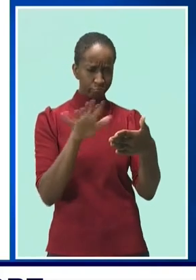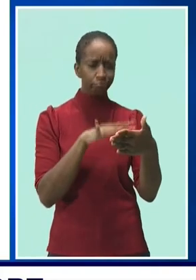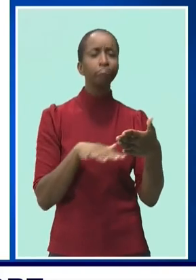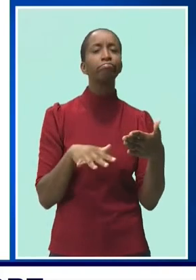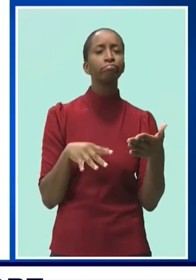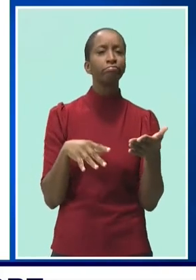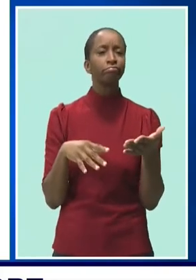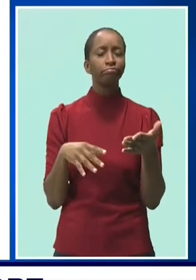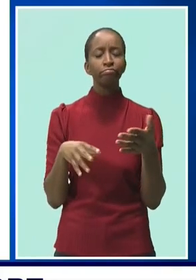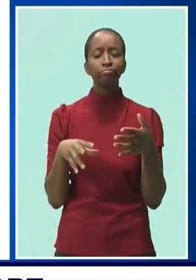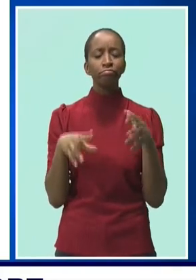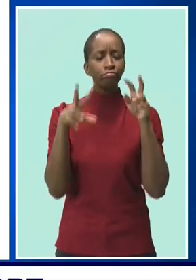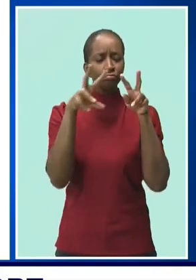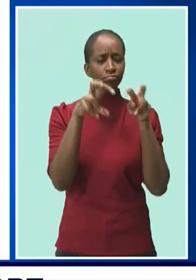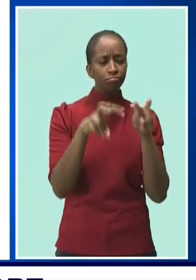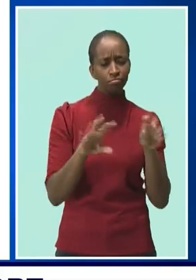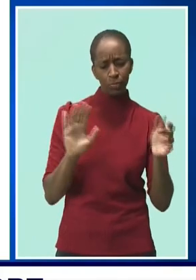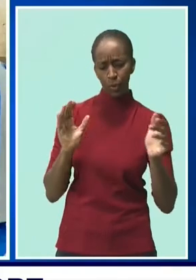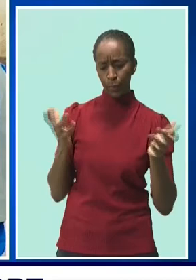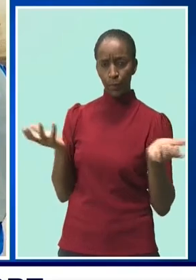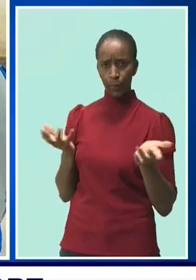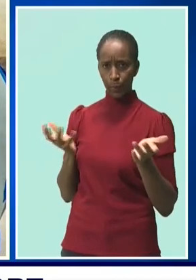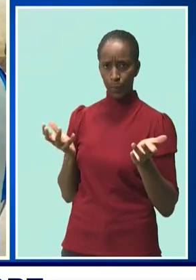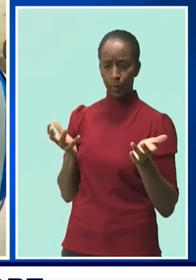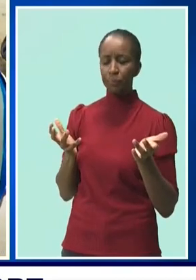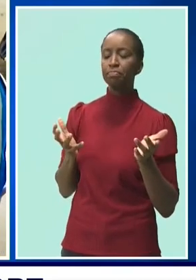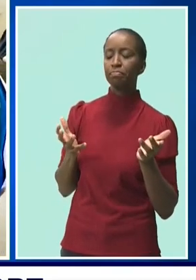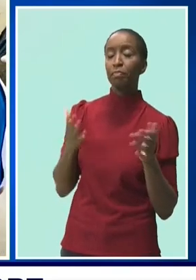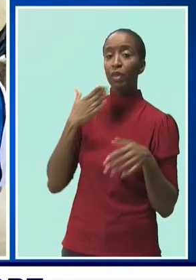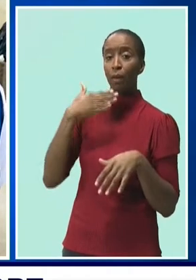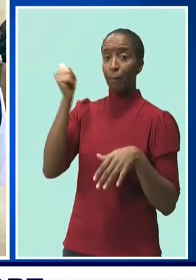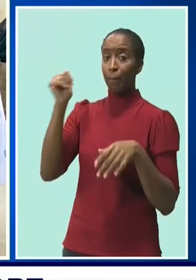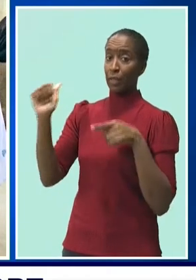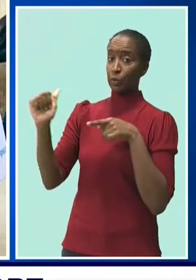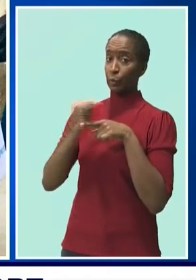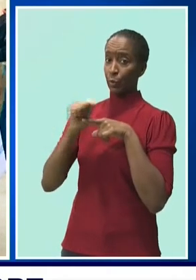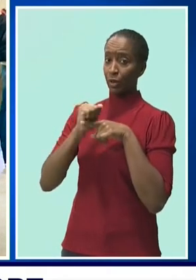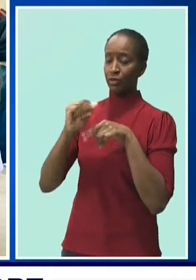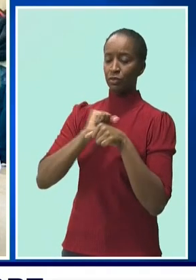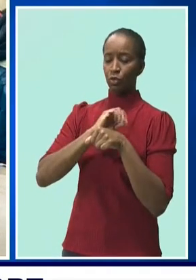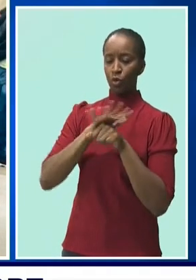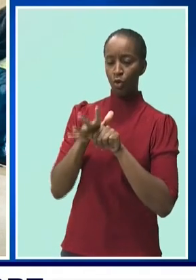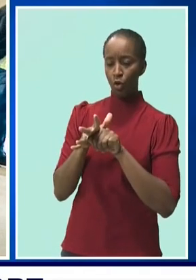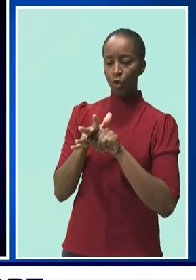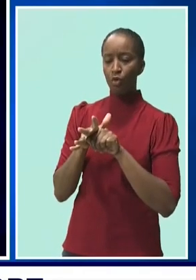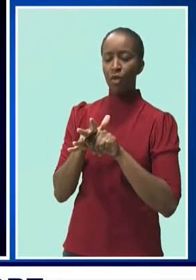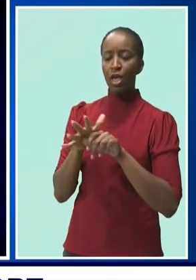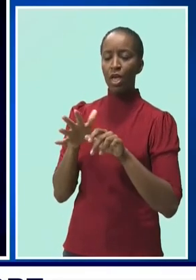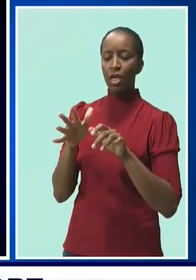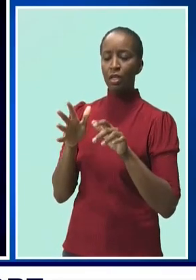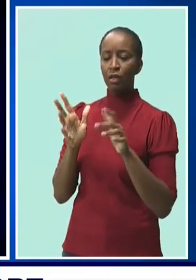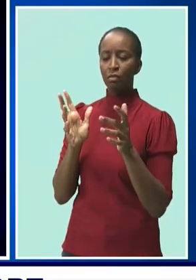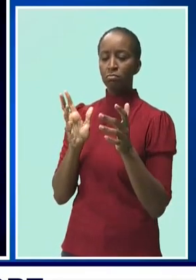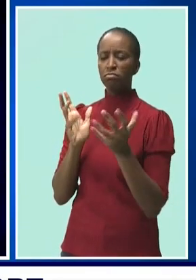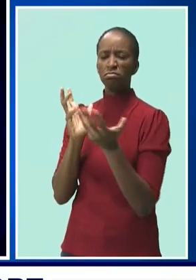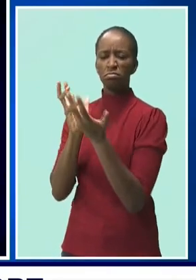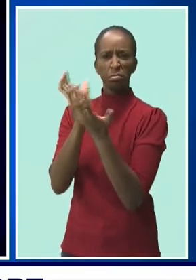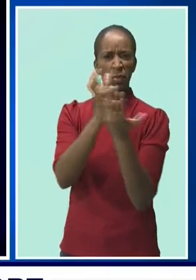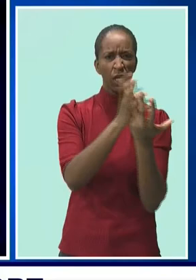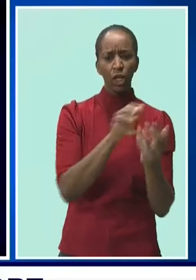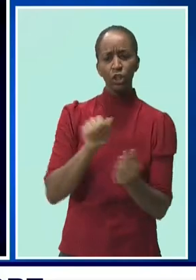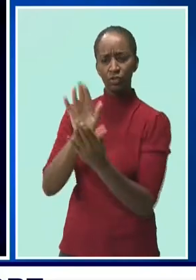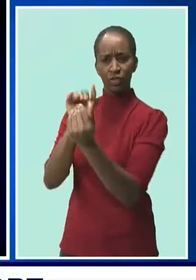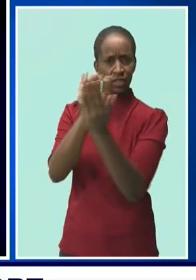response, unquote, in the Caribbean. So what exactly has the report outlined? One of the most attractive